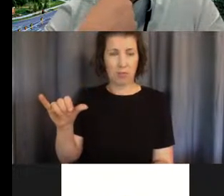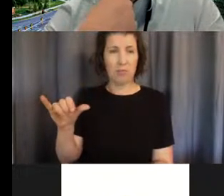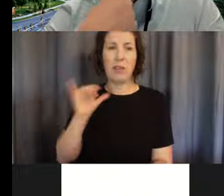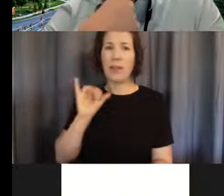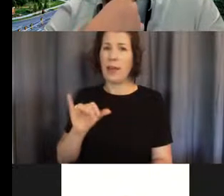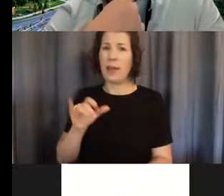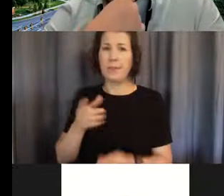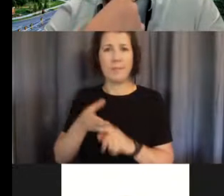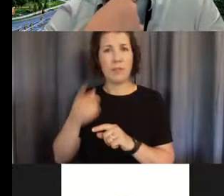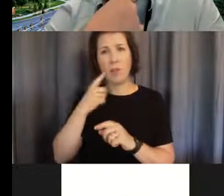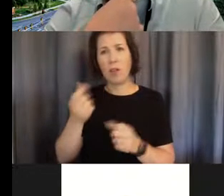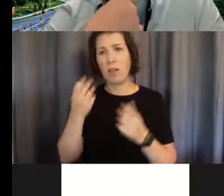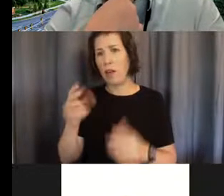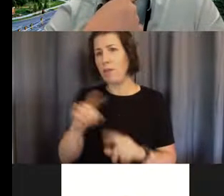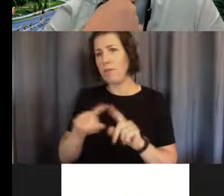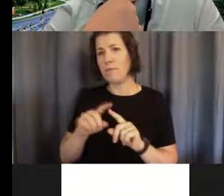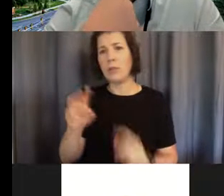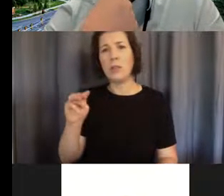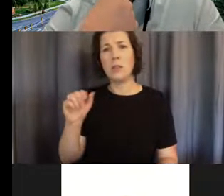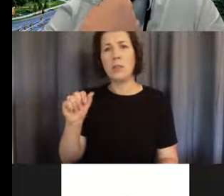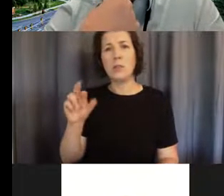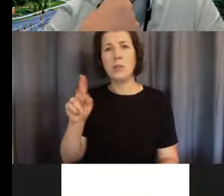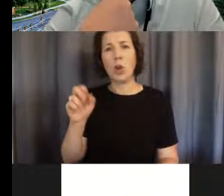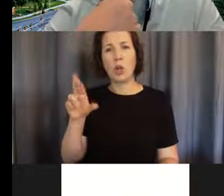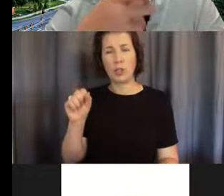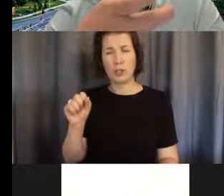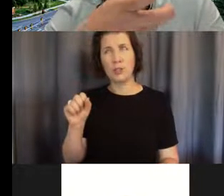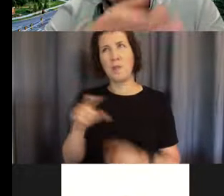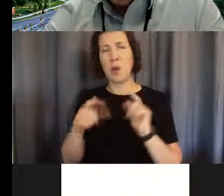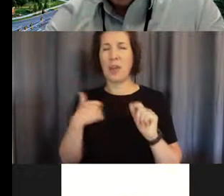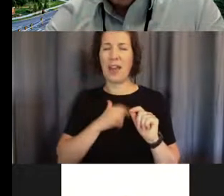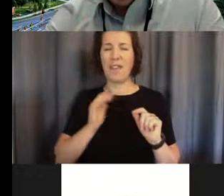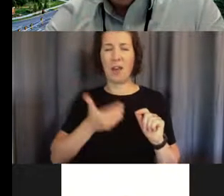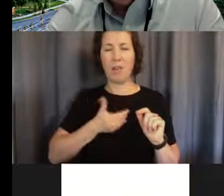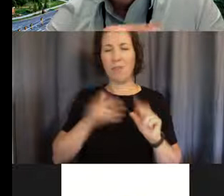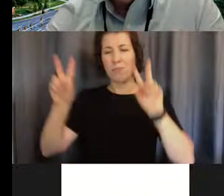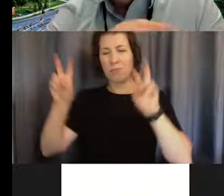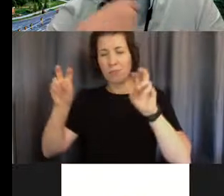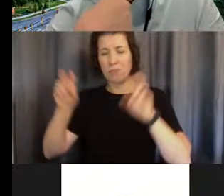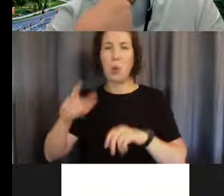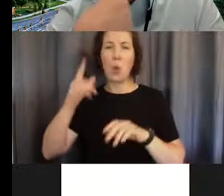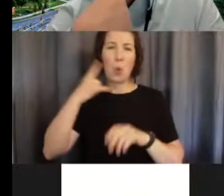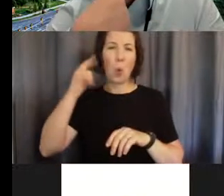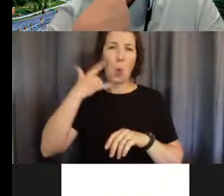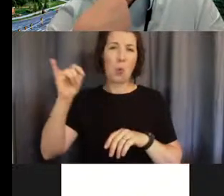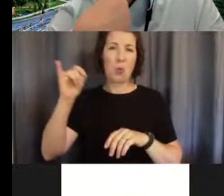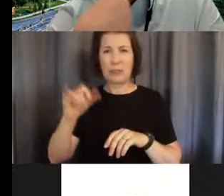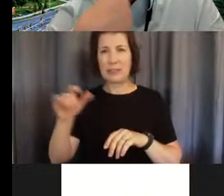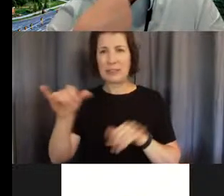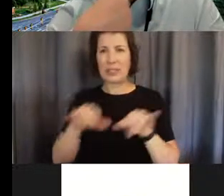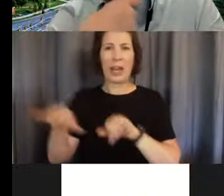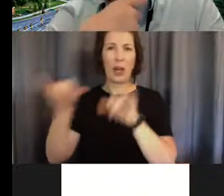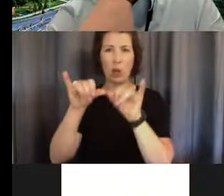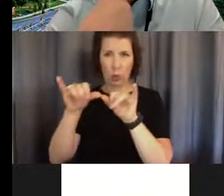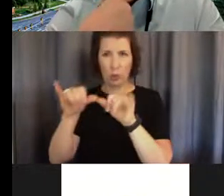But the one kind of gold standard test is we can inject them into a nude mouse or a mouse